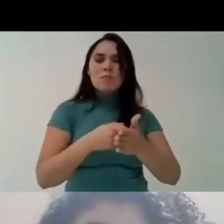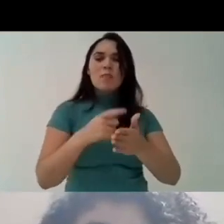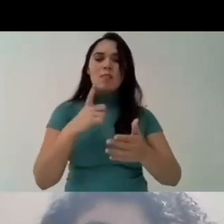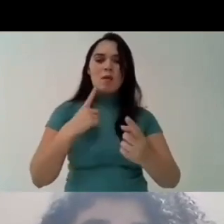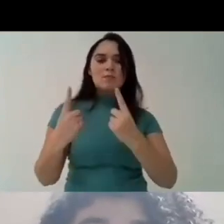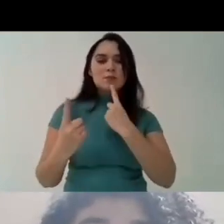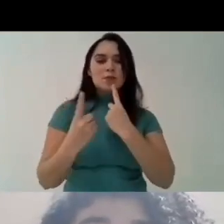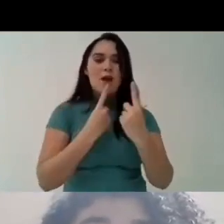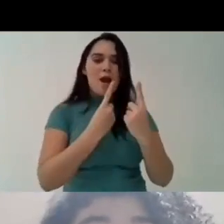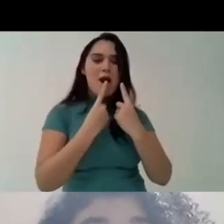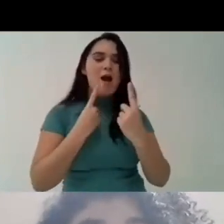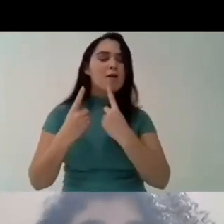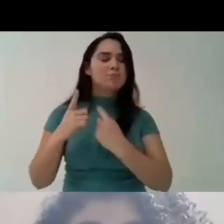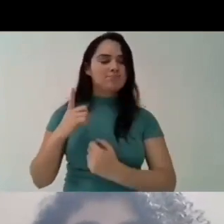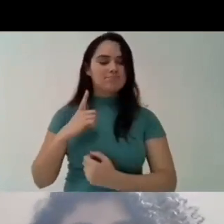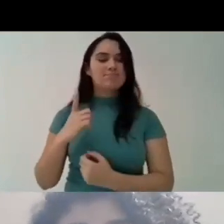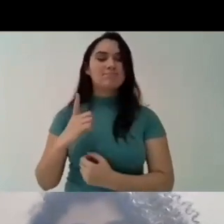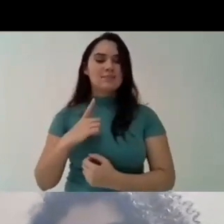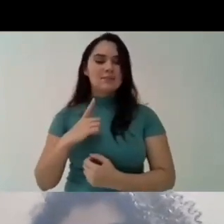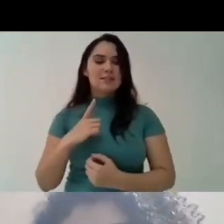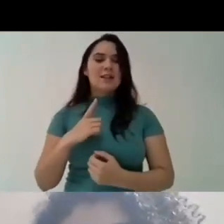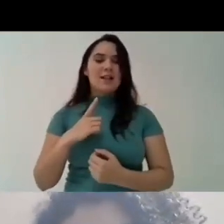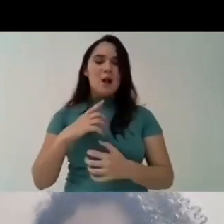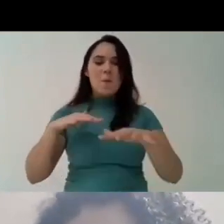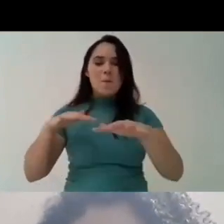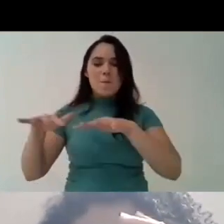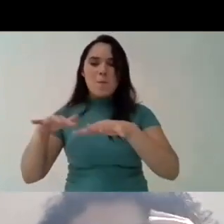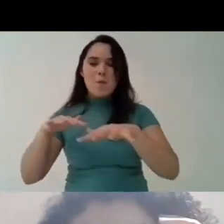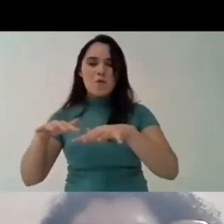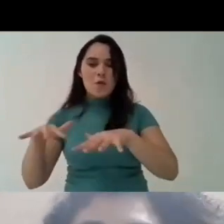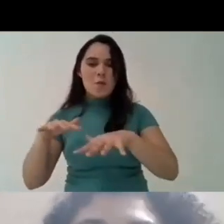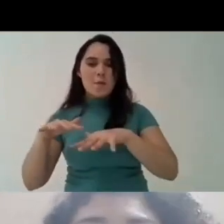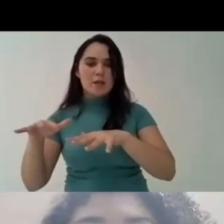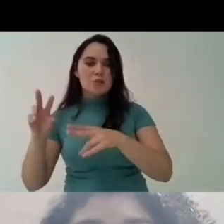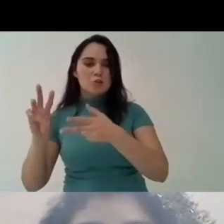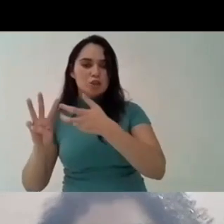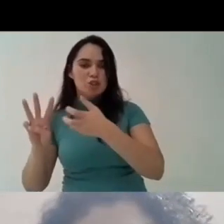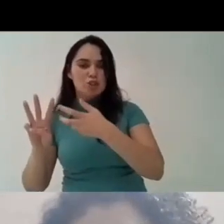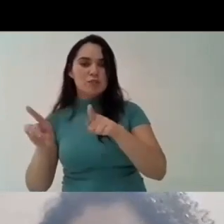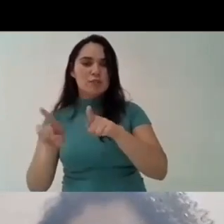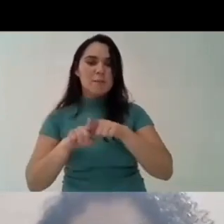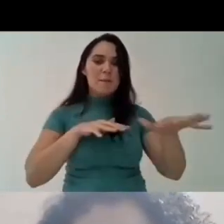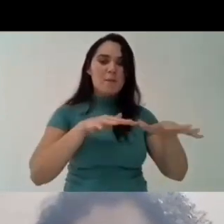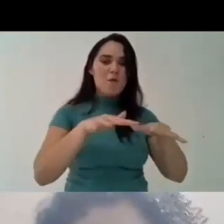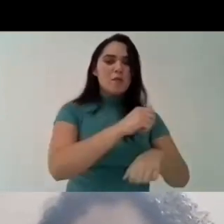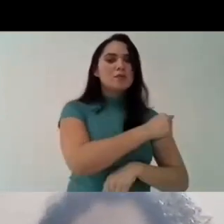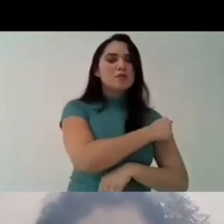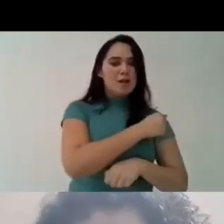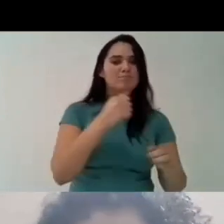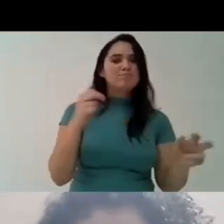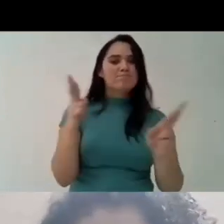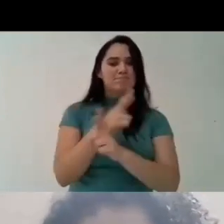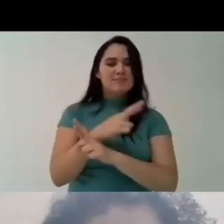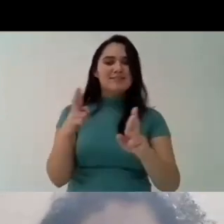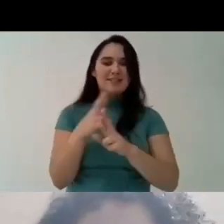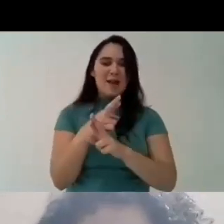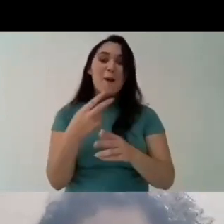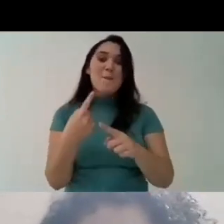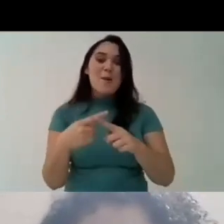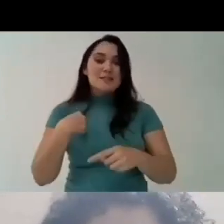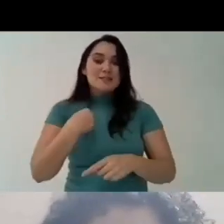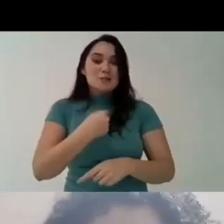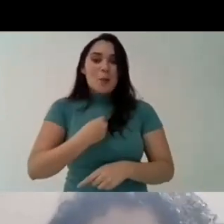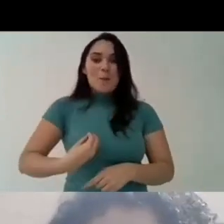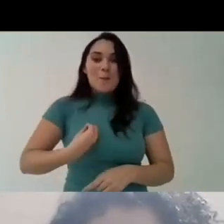process we are still in this dialogue we are still fighting and we are part of